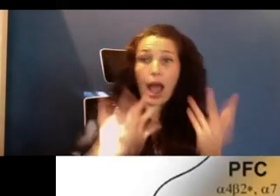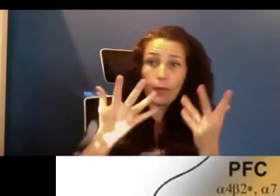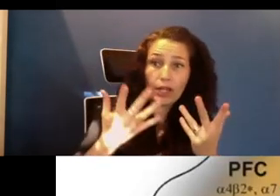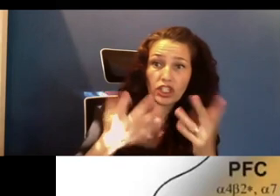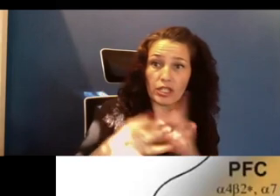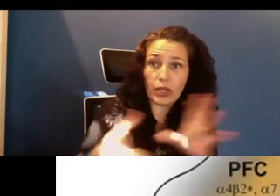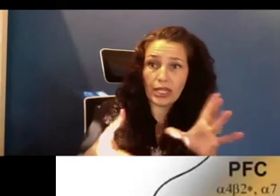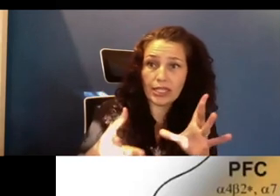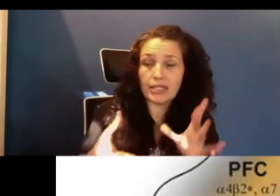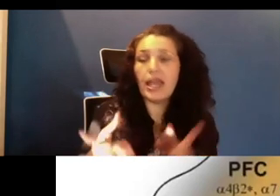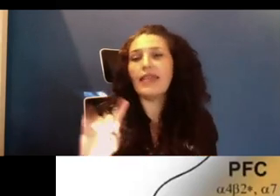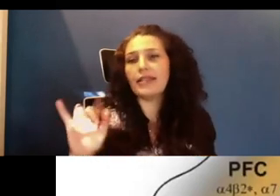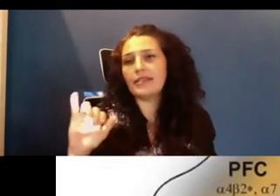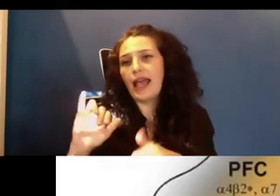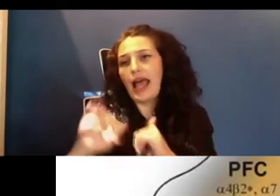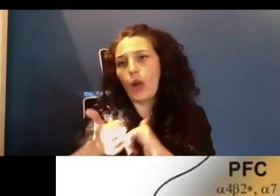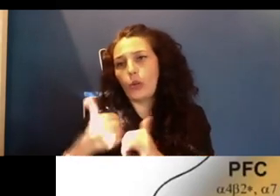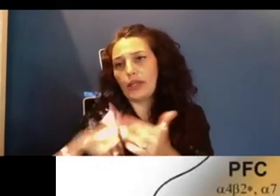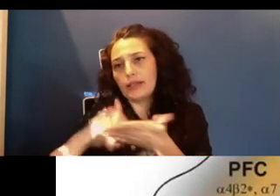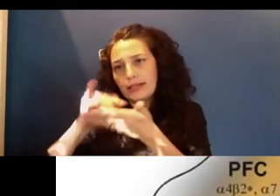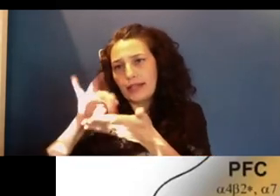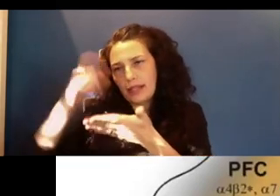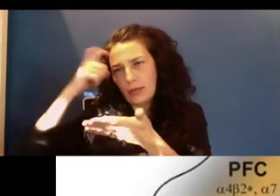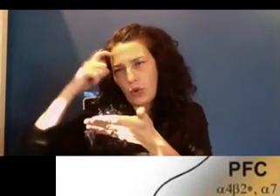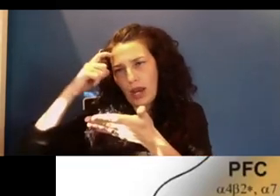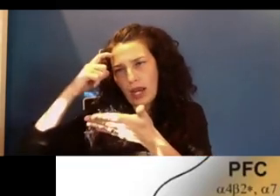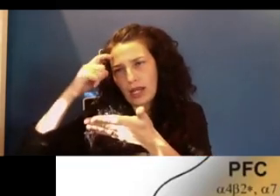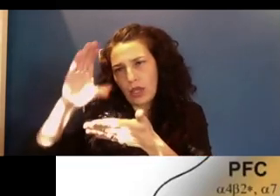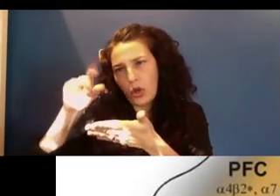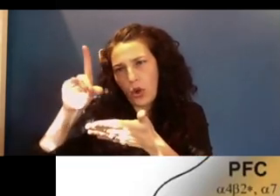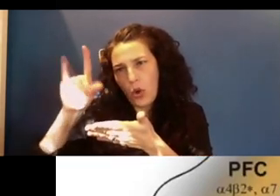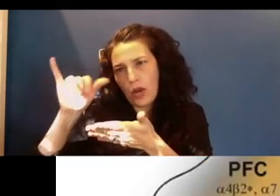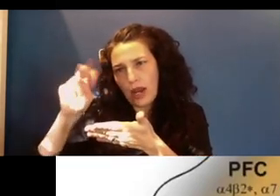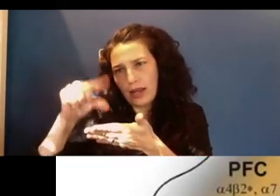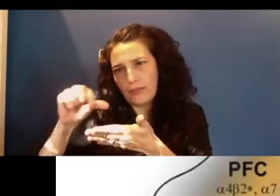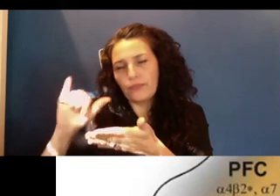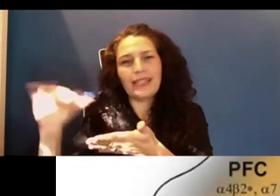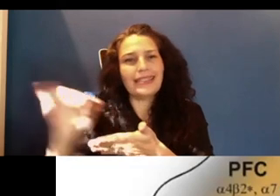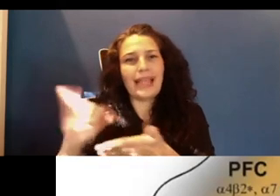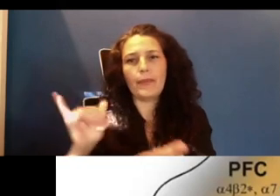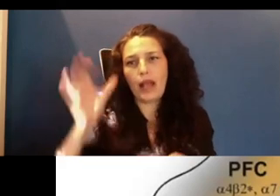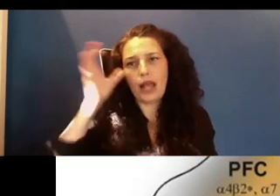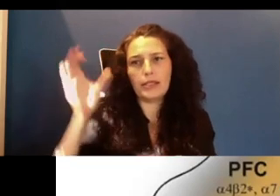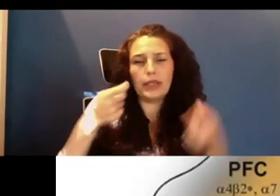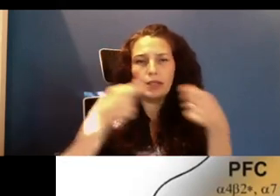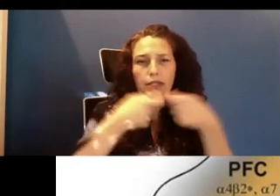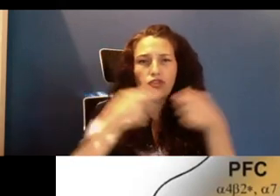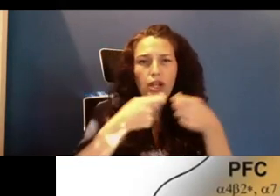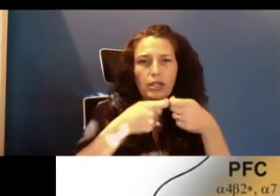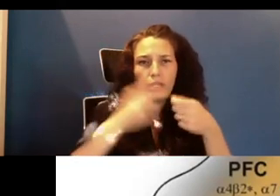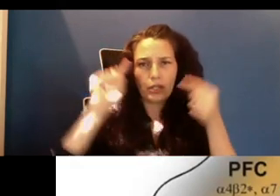we can study different circuits and systems the same way you have electronic circuit or a circuit or a network